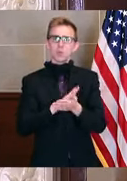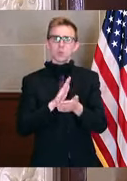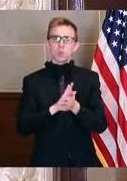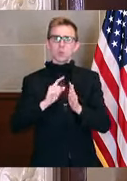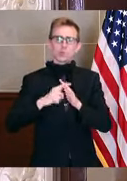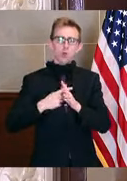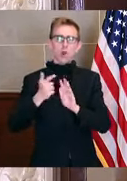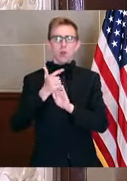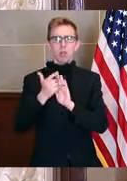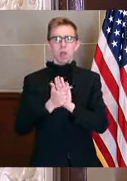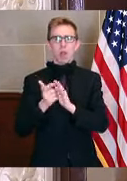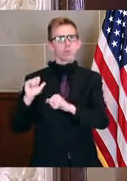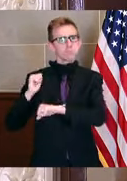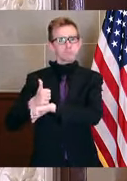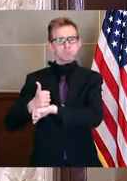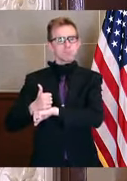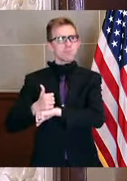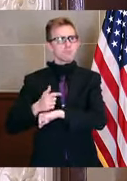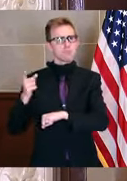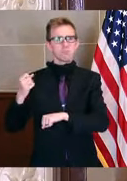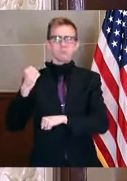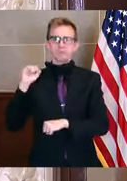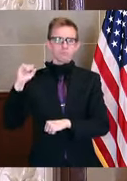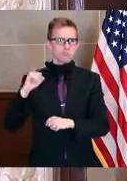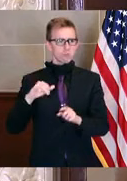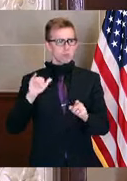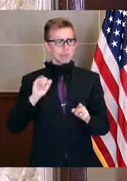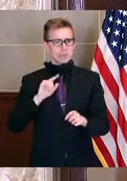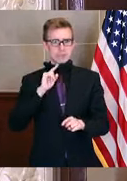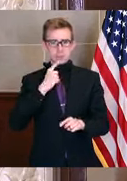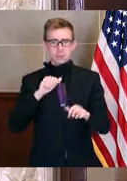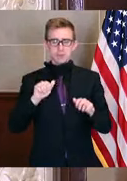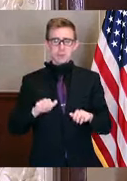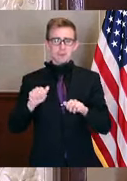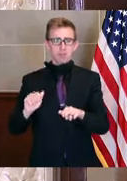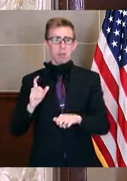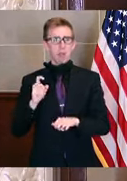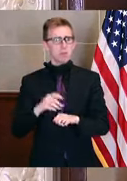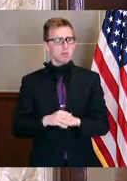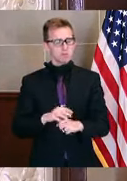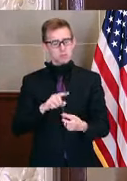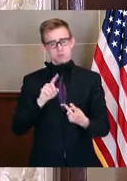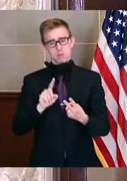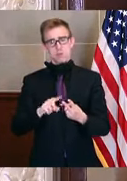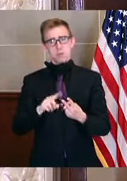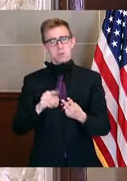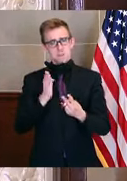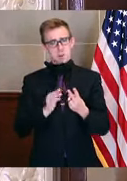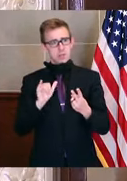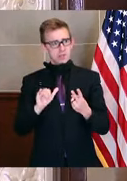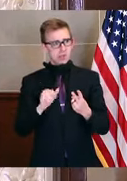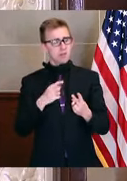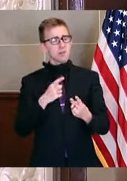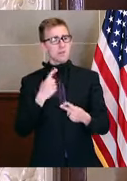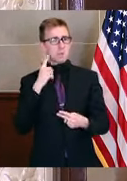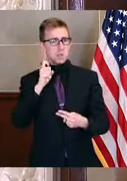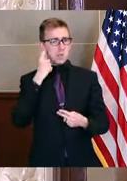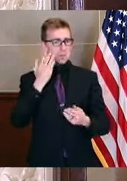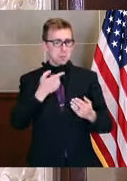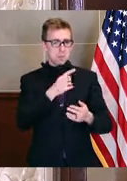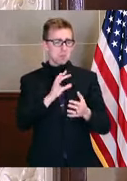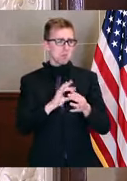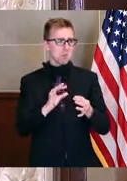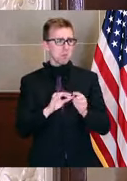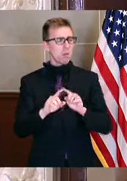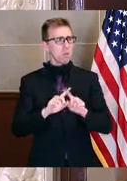law. Um, one, is that a serious possibility? And two, it may be, um, something for the governor to address,